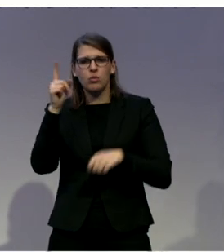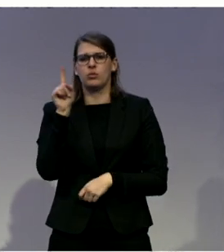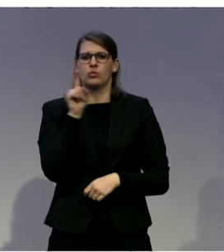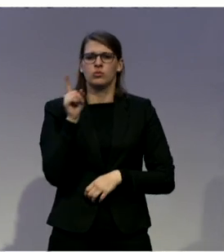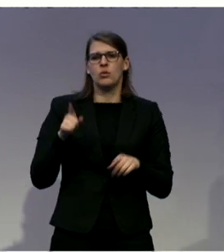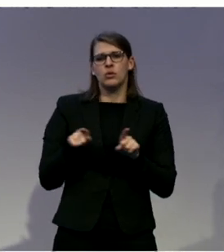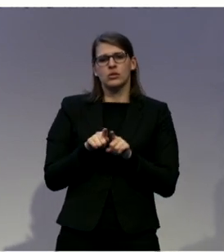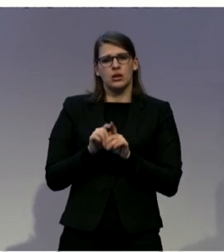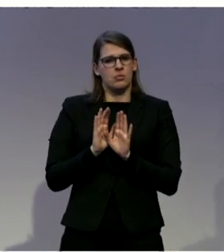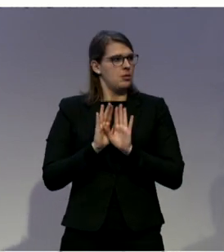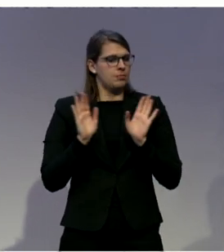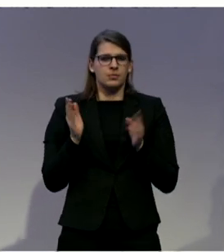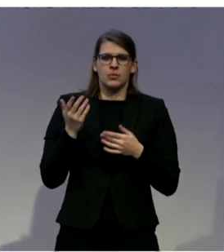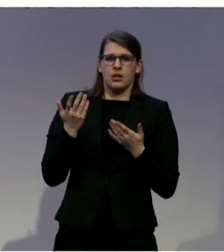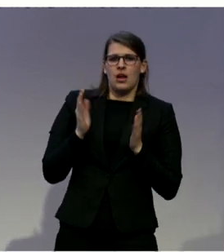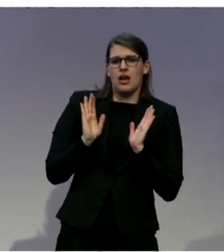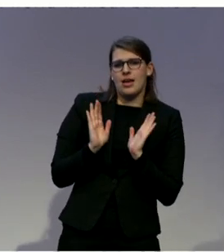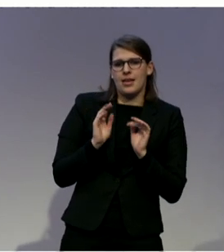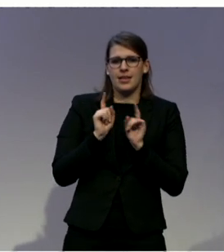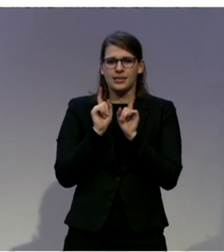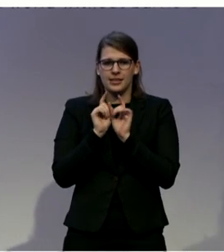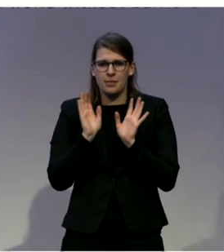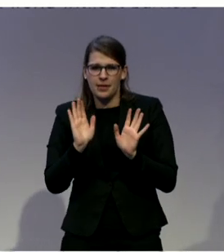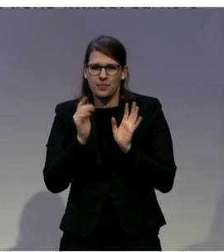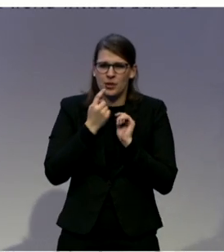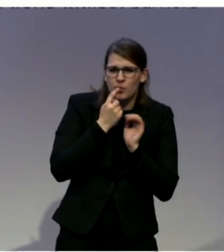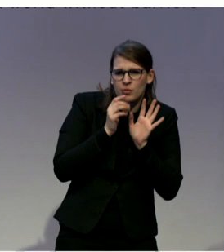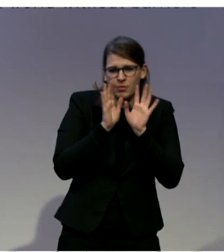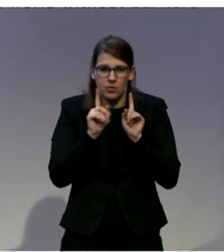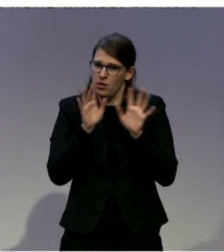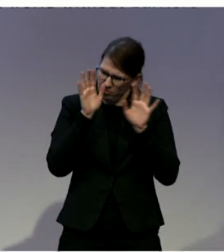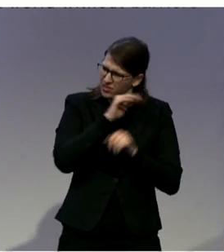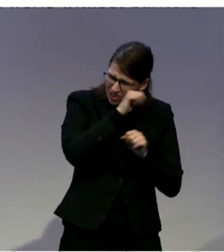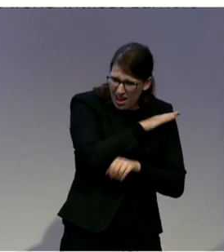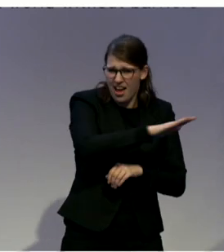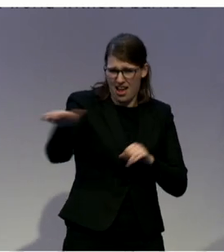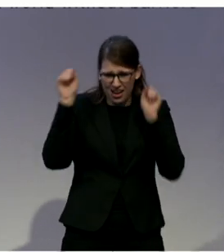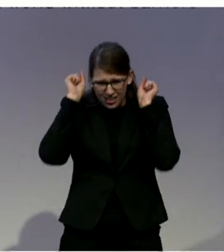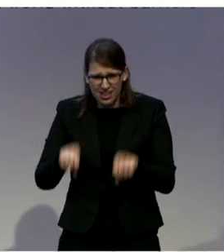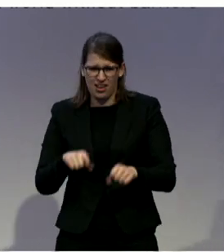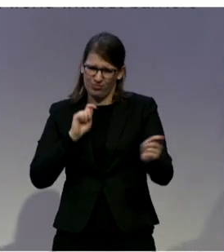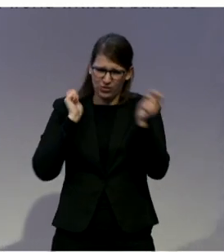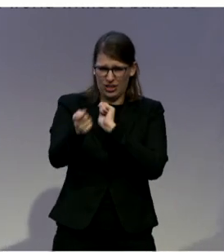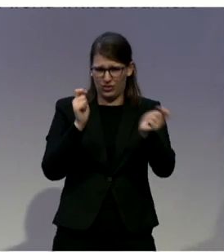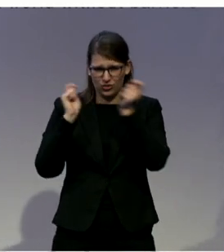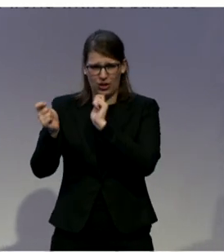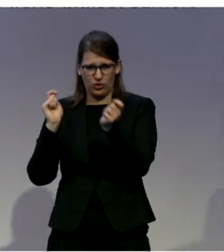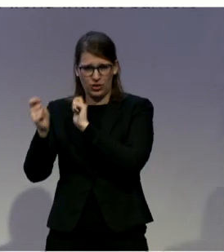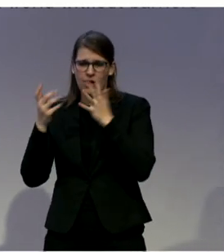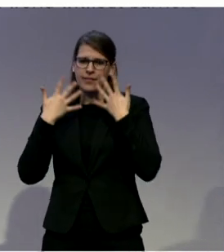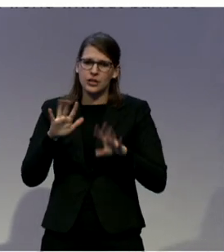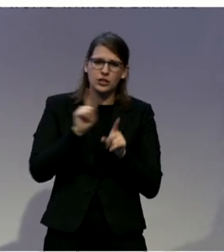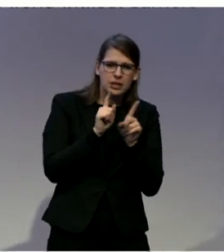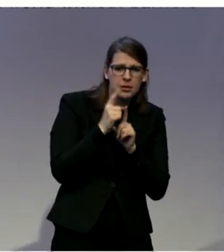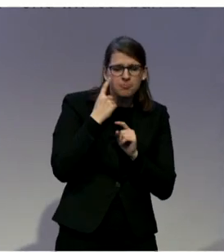you're scooping the cream off the top. It was really, the work was tested right across a range of kind of areas, and in some